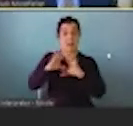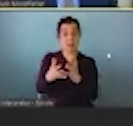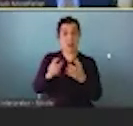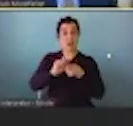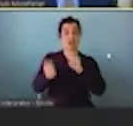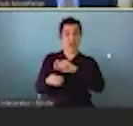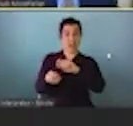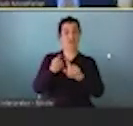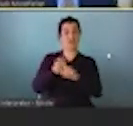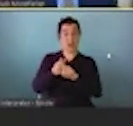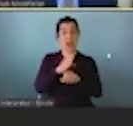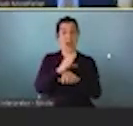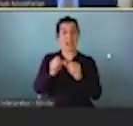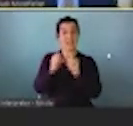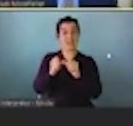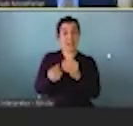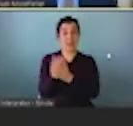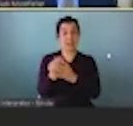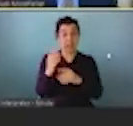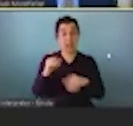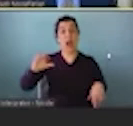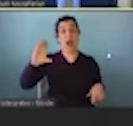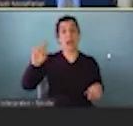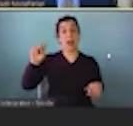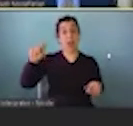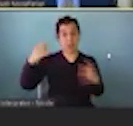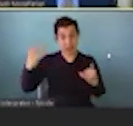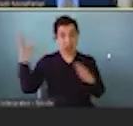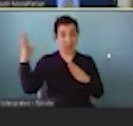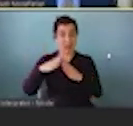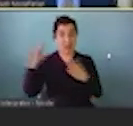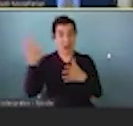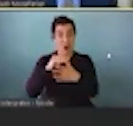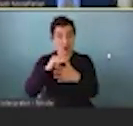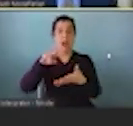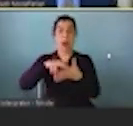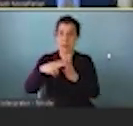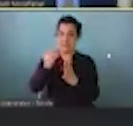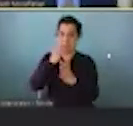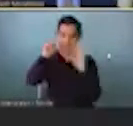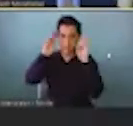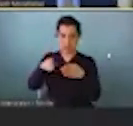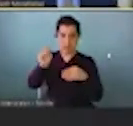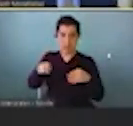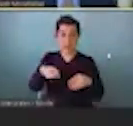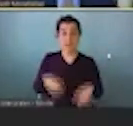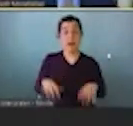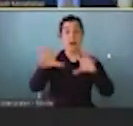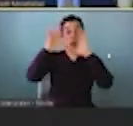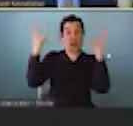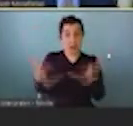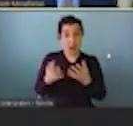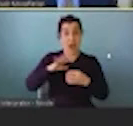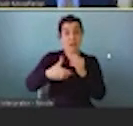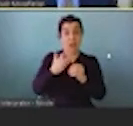new administration that has made climate a top priority, they have to address food. 25% of all climate